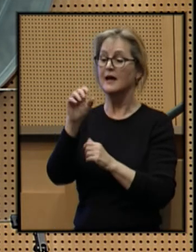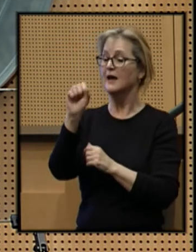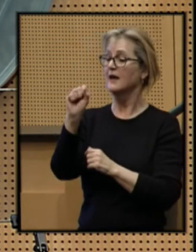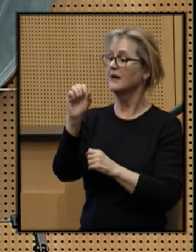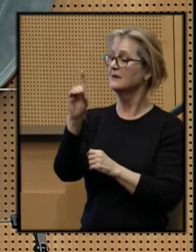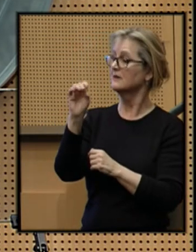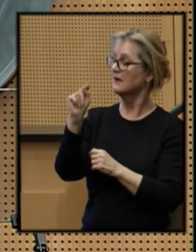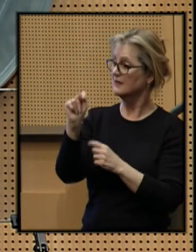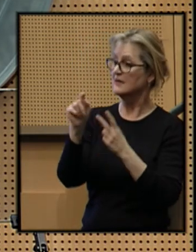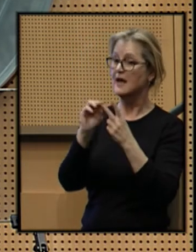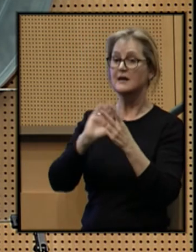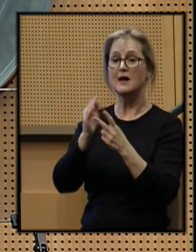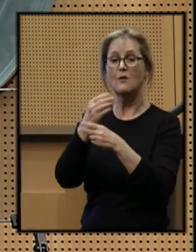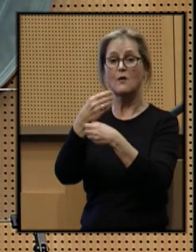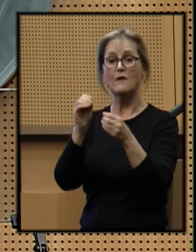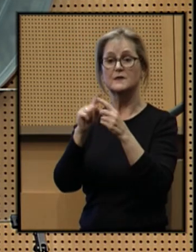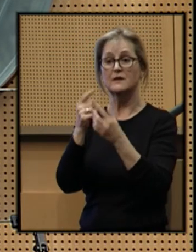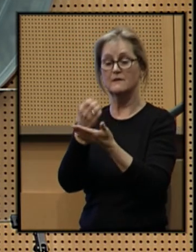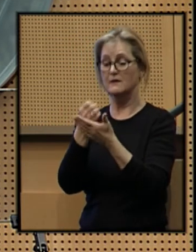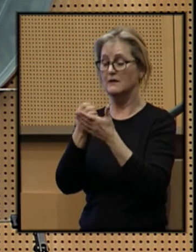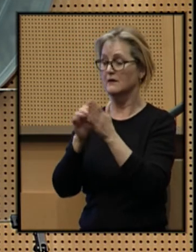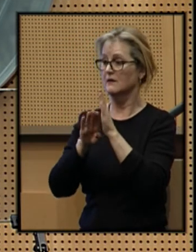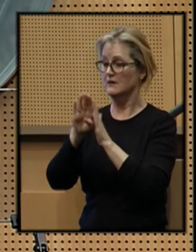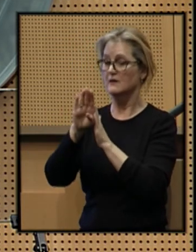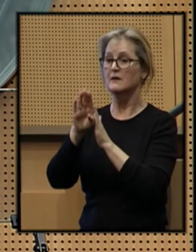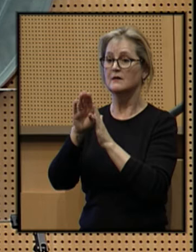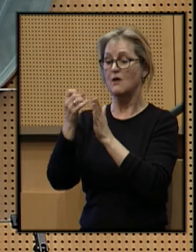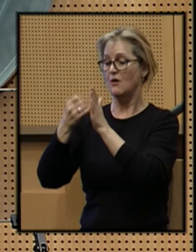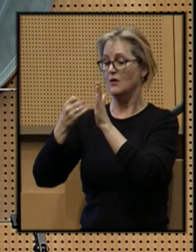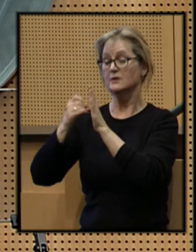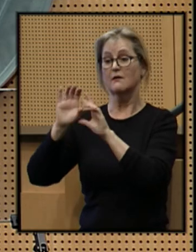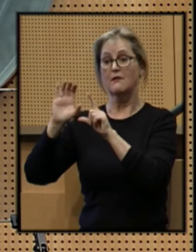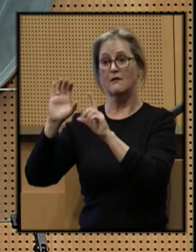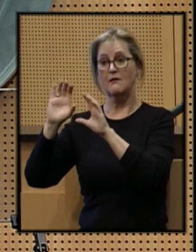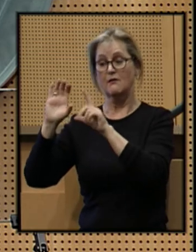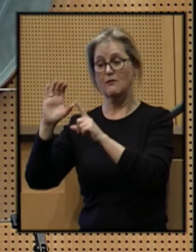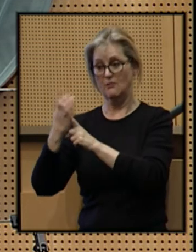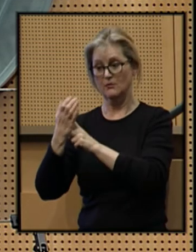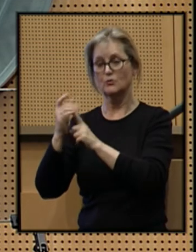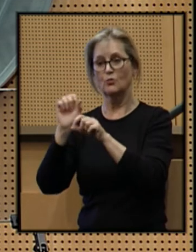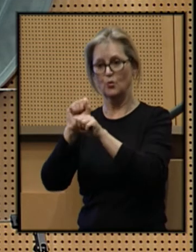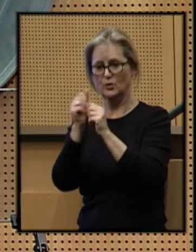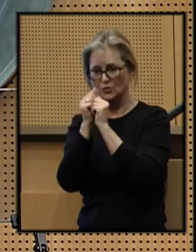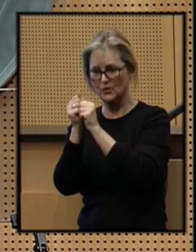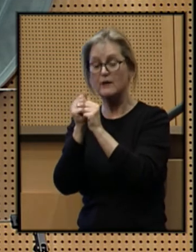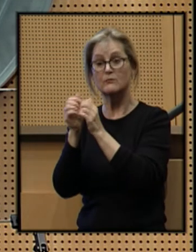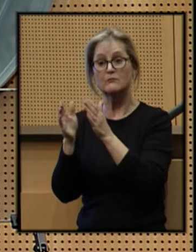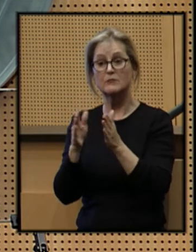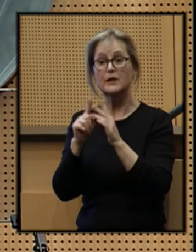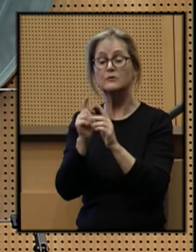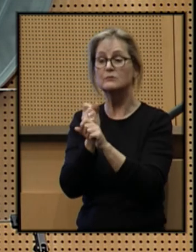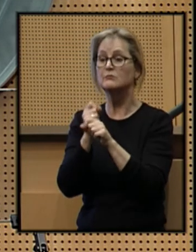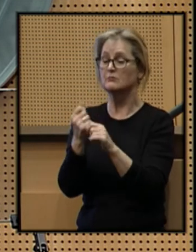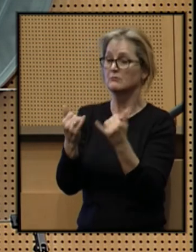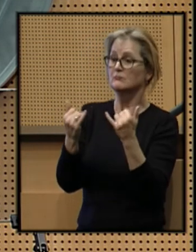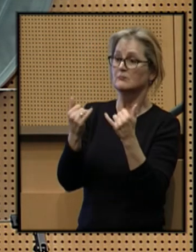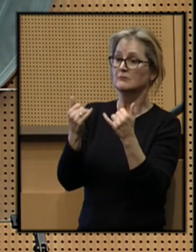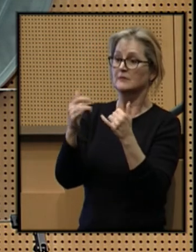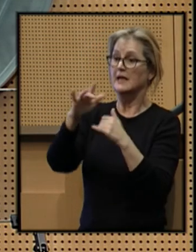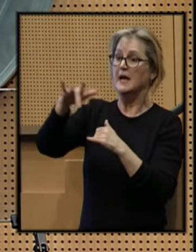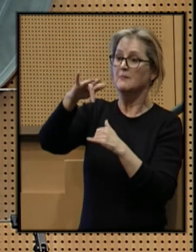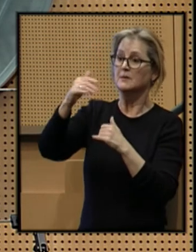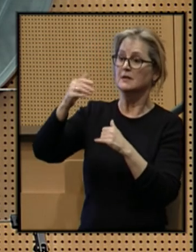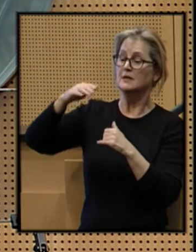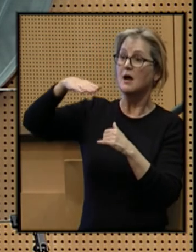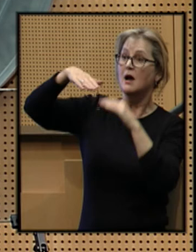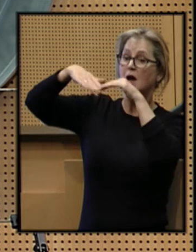and our offices of economic development, arts, and culture have worked together on a plan to make the currently empty upper